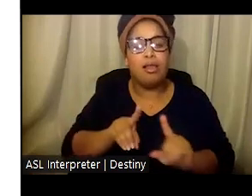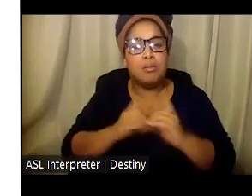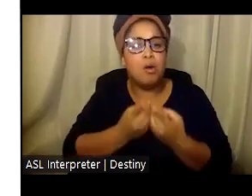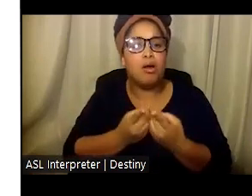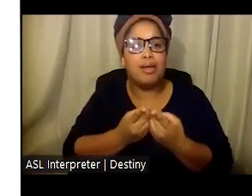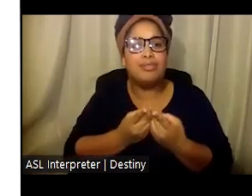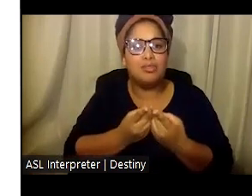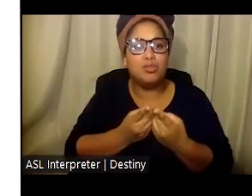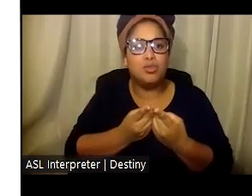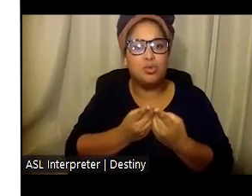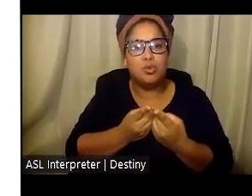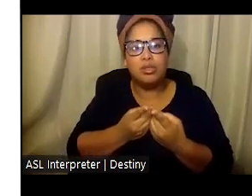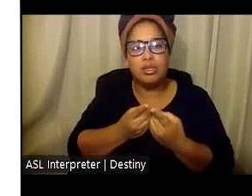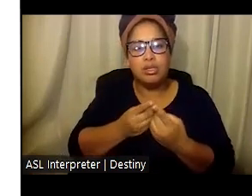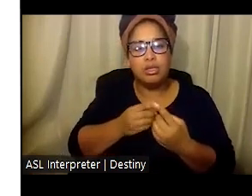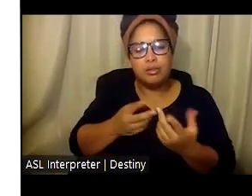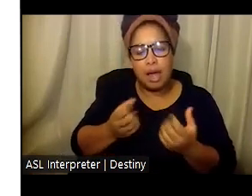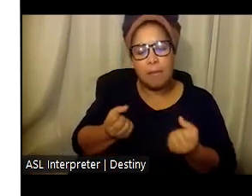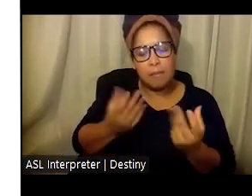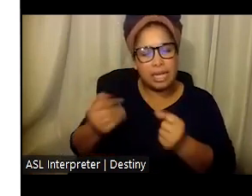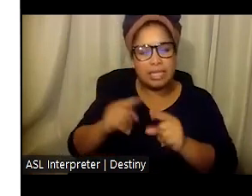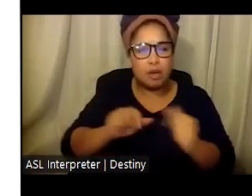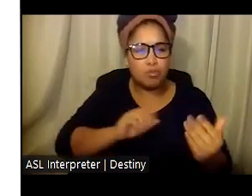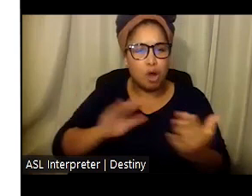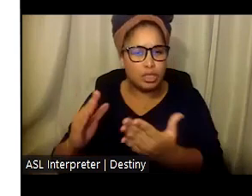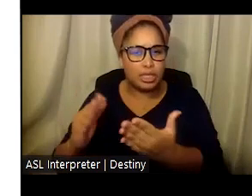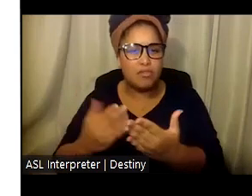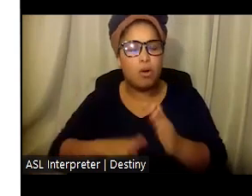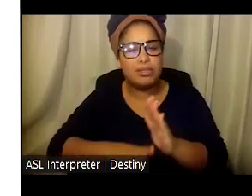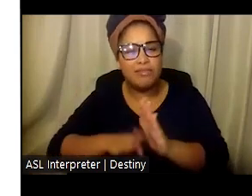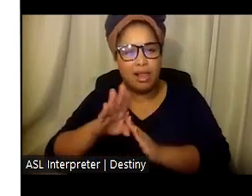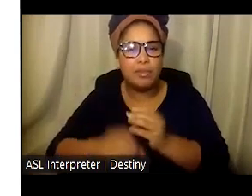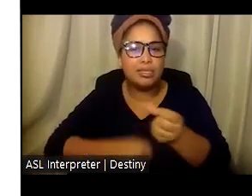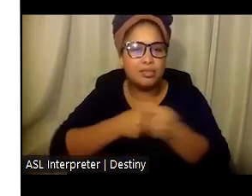multifaceted approach to building the frontline workforce from all angles.